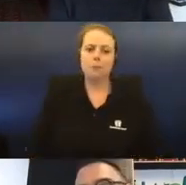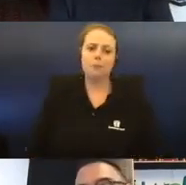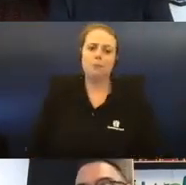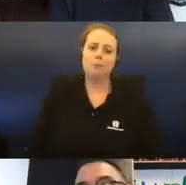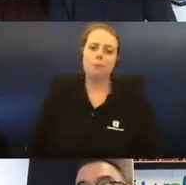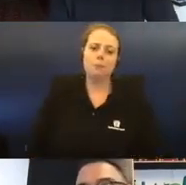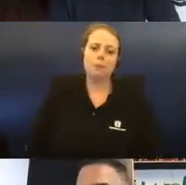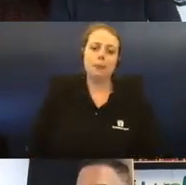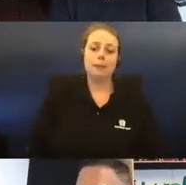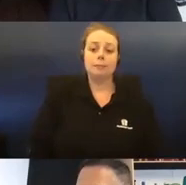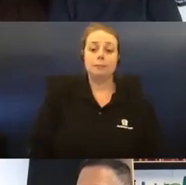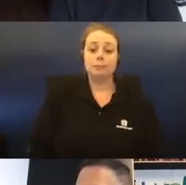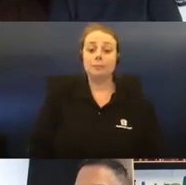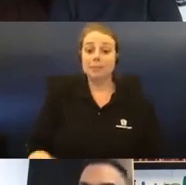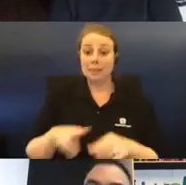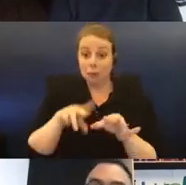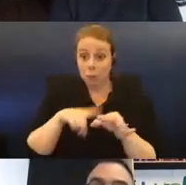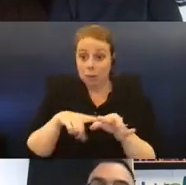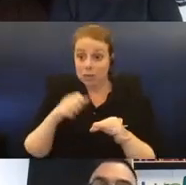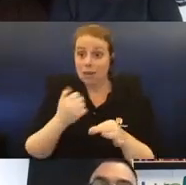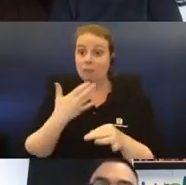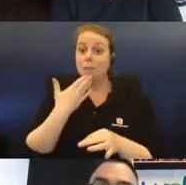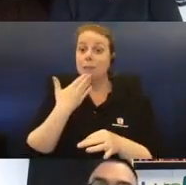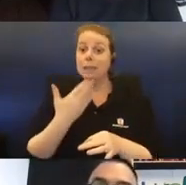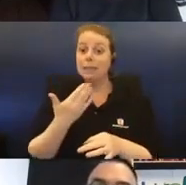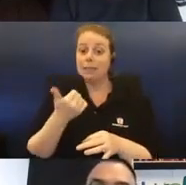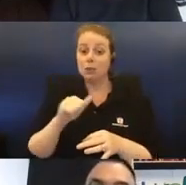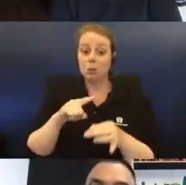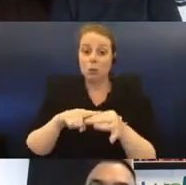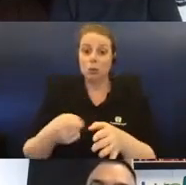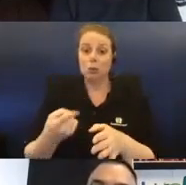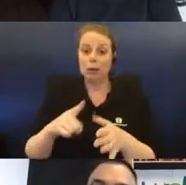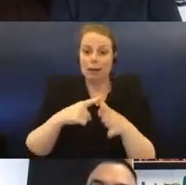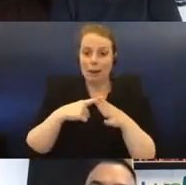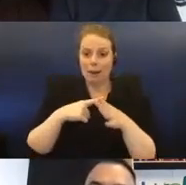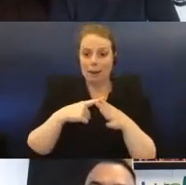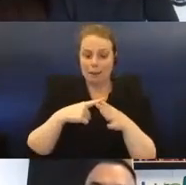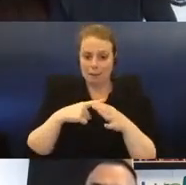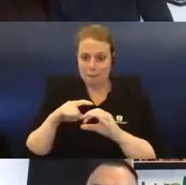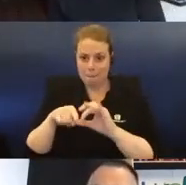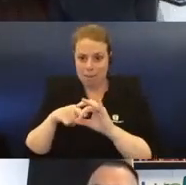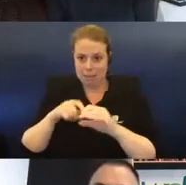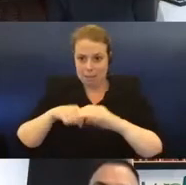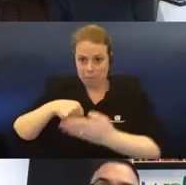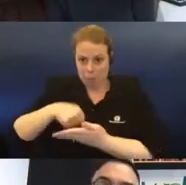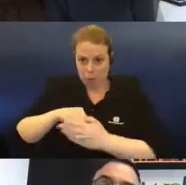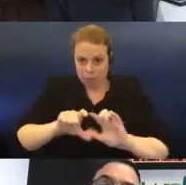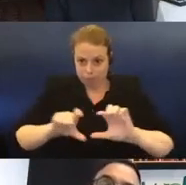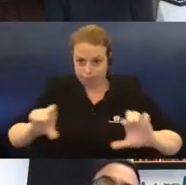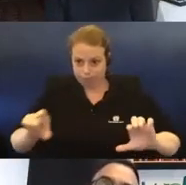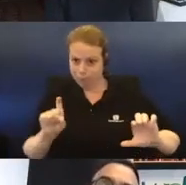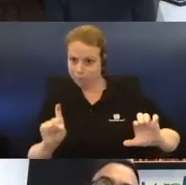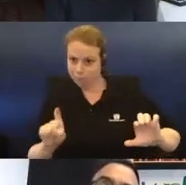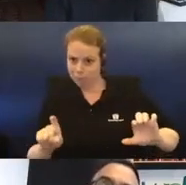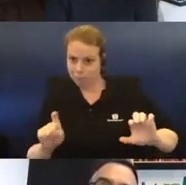If people have questions, please use the Q&A facility. I'd like to ask you, Nina. Like,